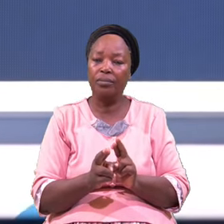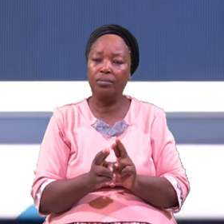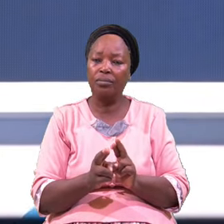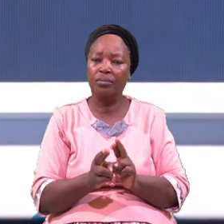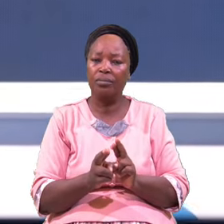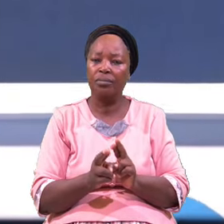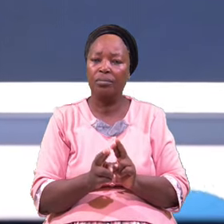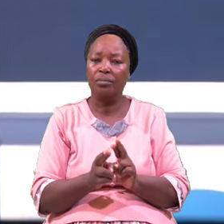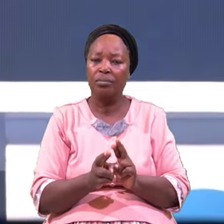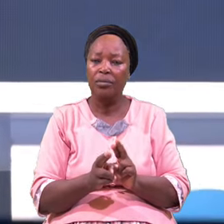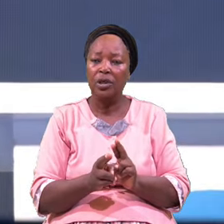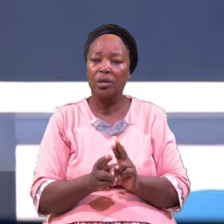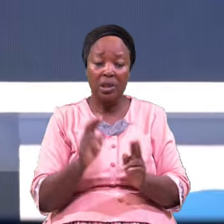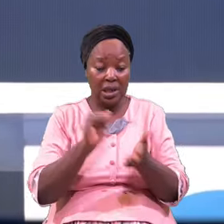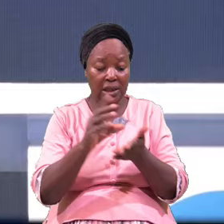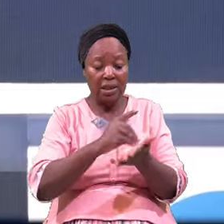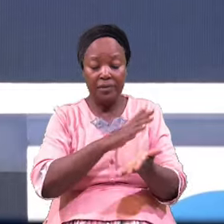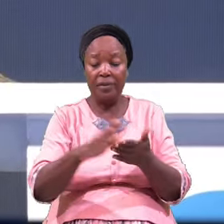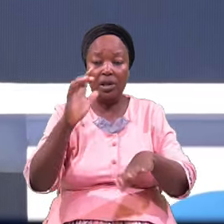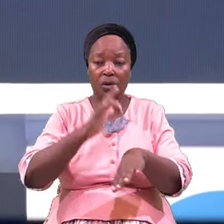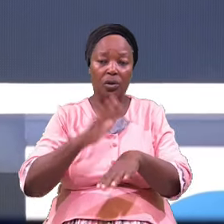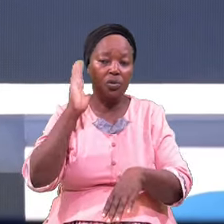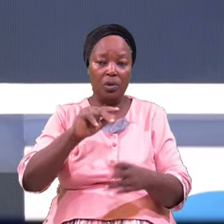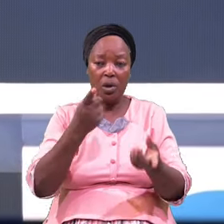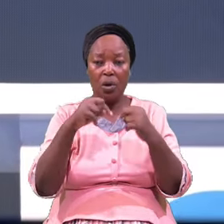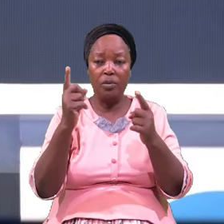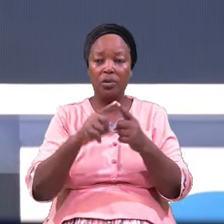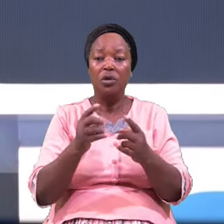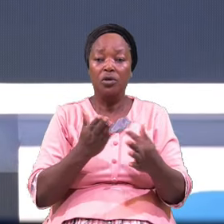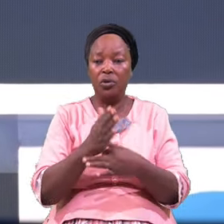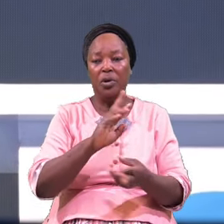That Divine Torch Will Come Through Repentance